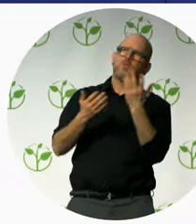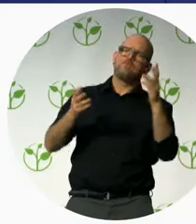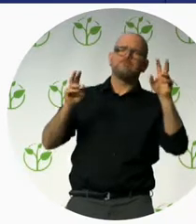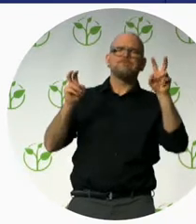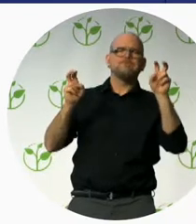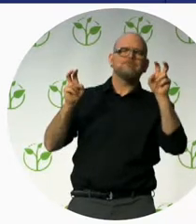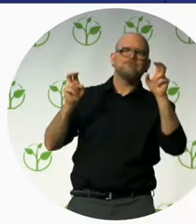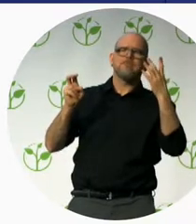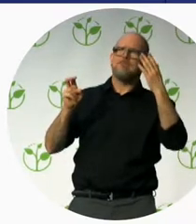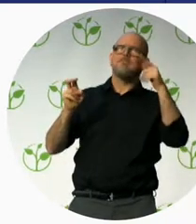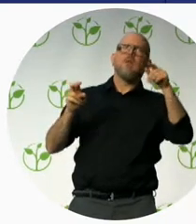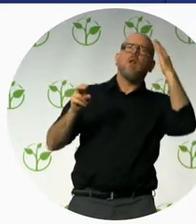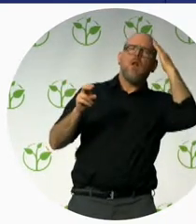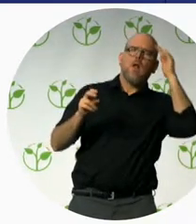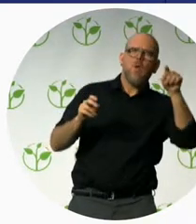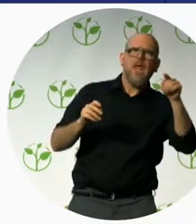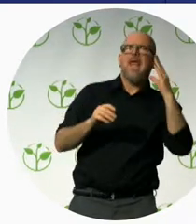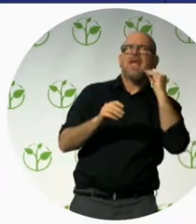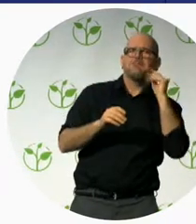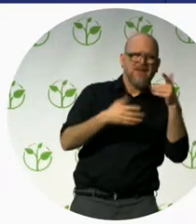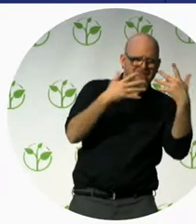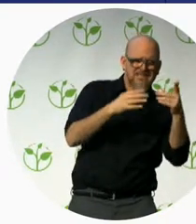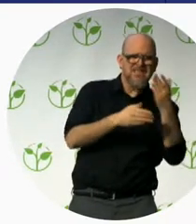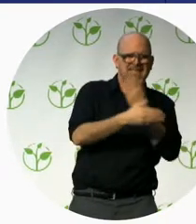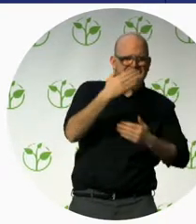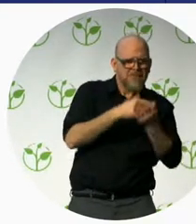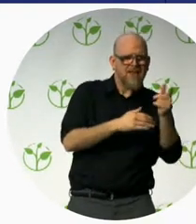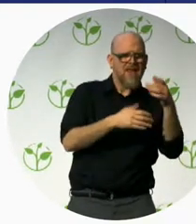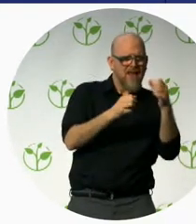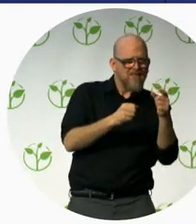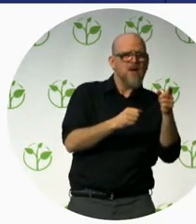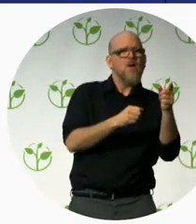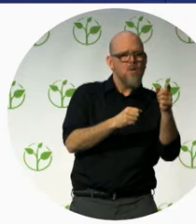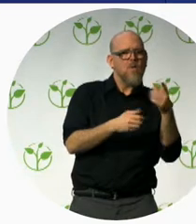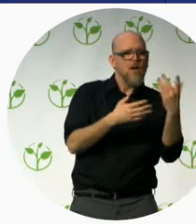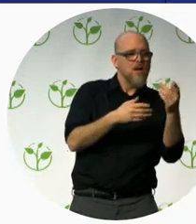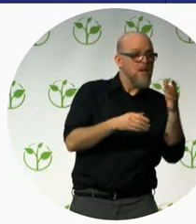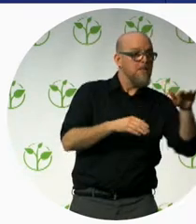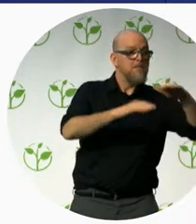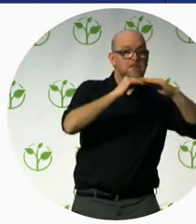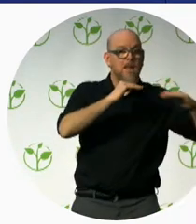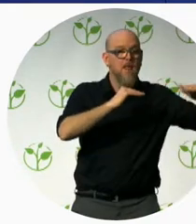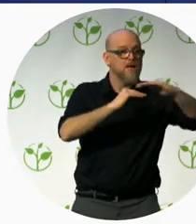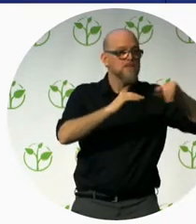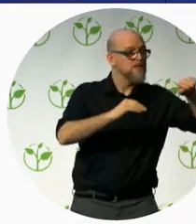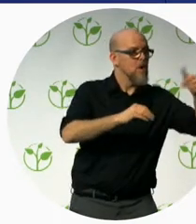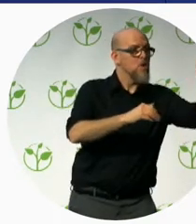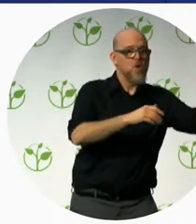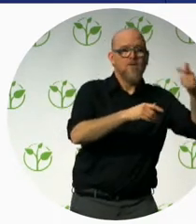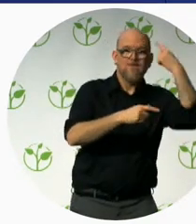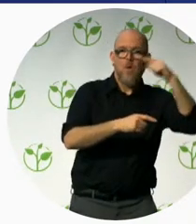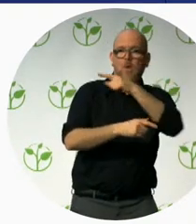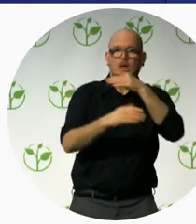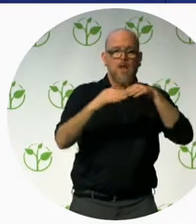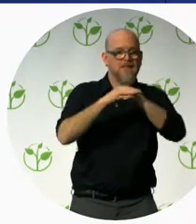that it is one of the few places in the world where a person with disability can safely visit sites such as